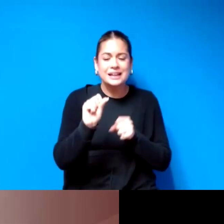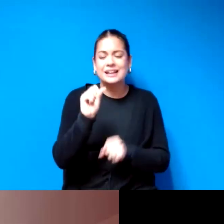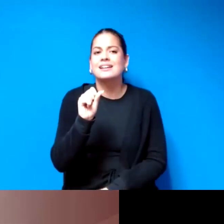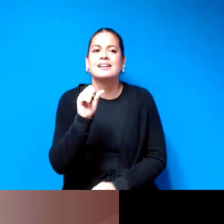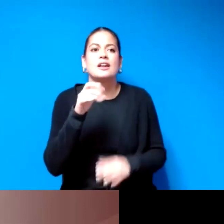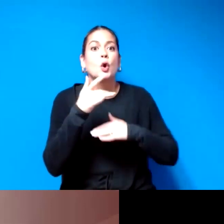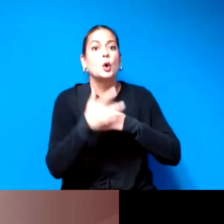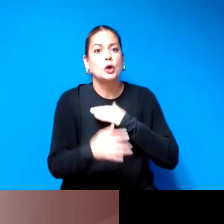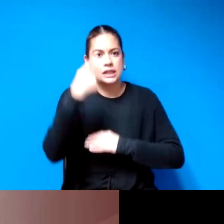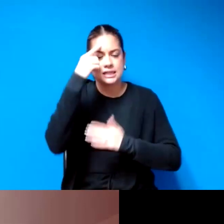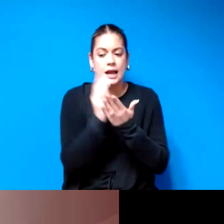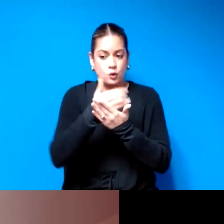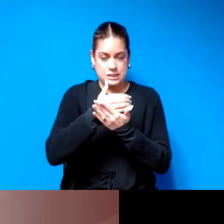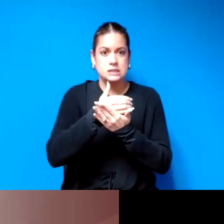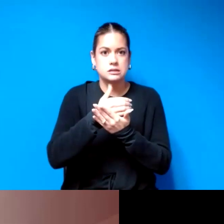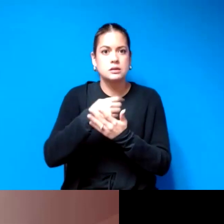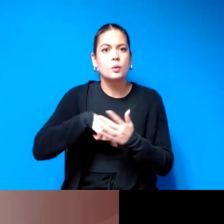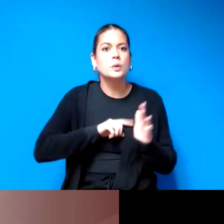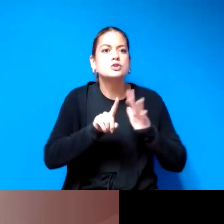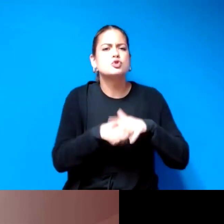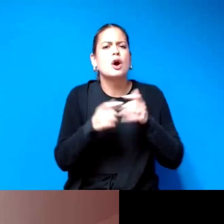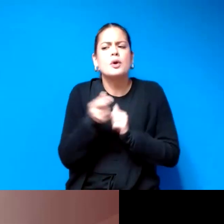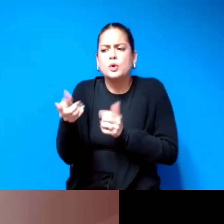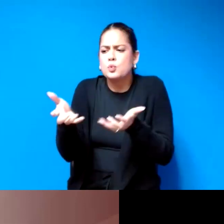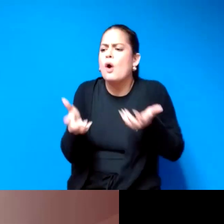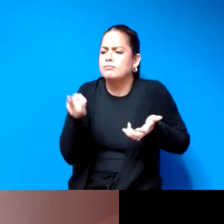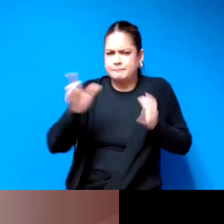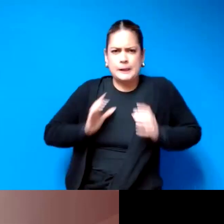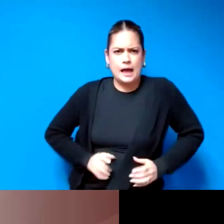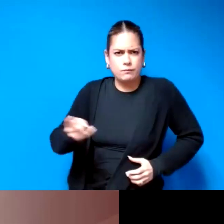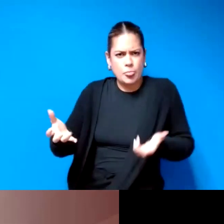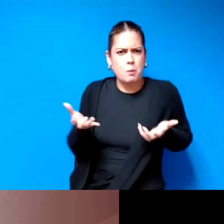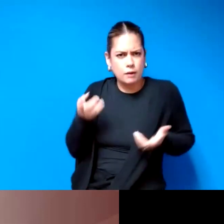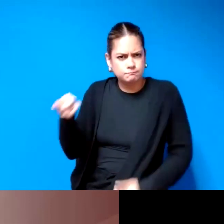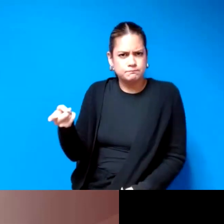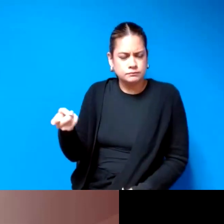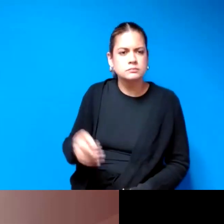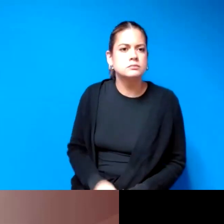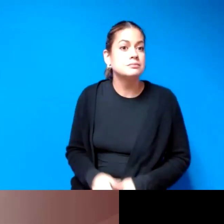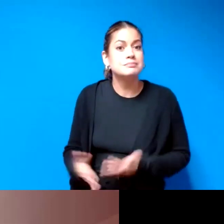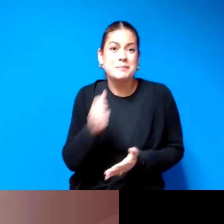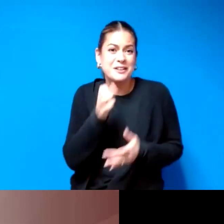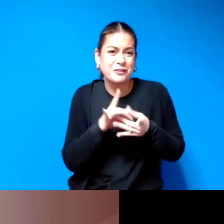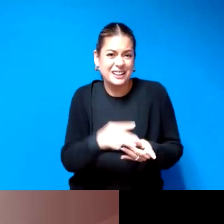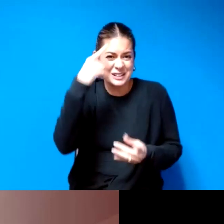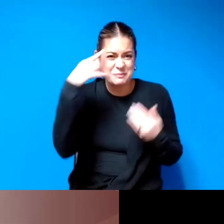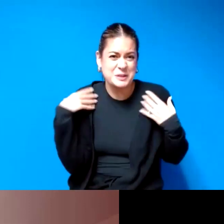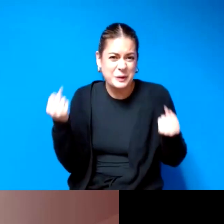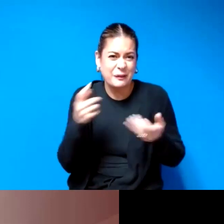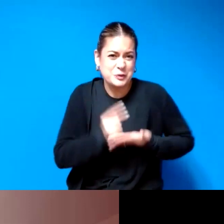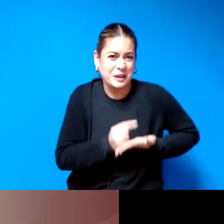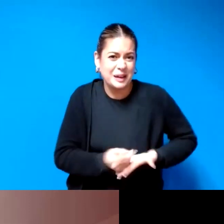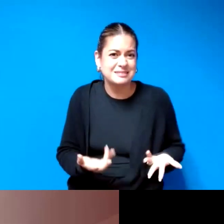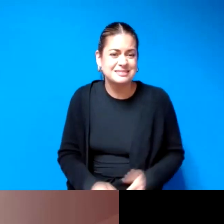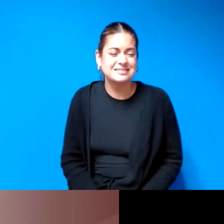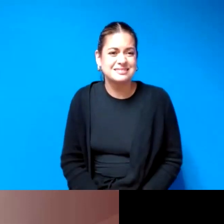psychosis is that we start with what the client wants and there might be nothing to do with mental health treatment it might be